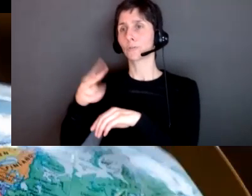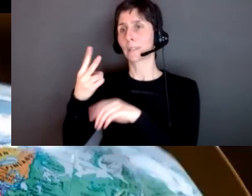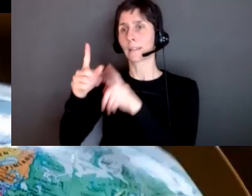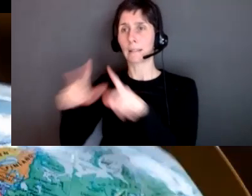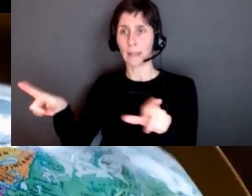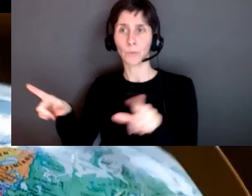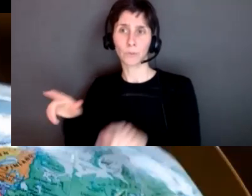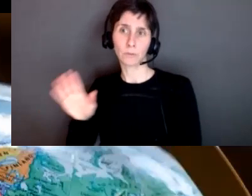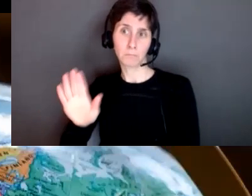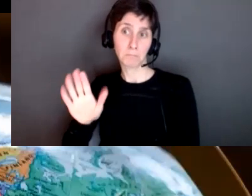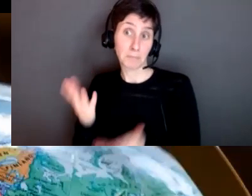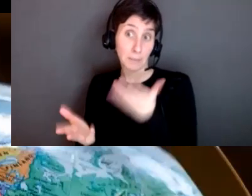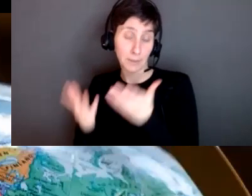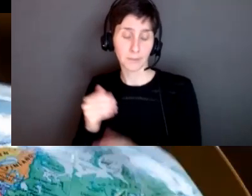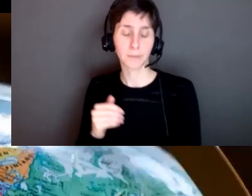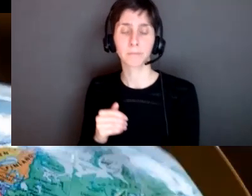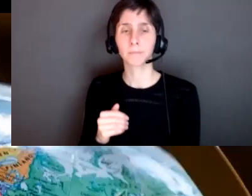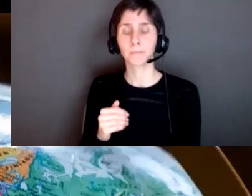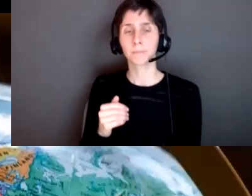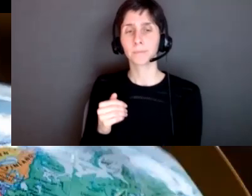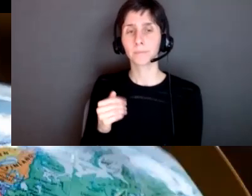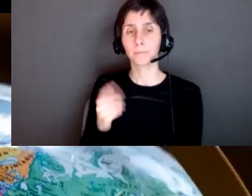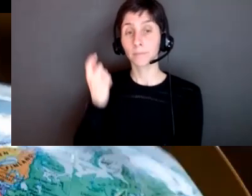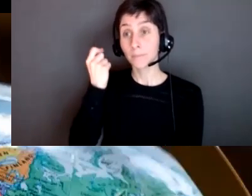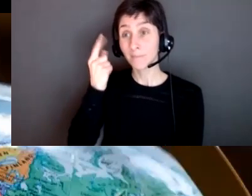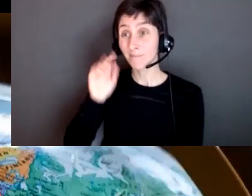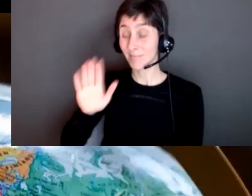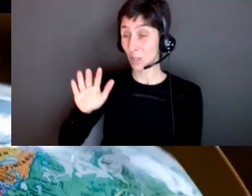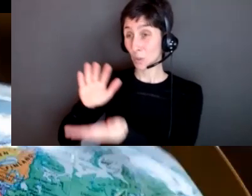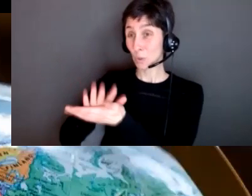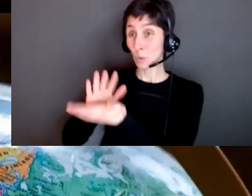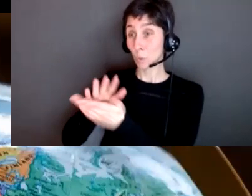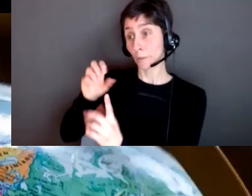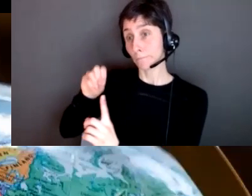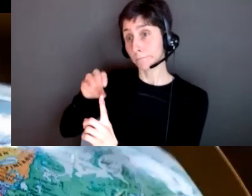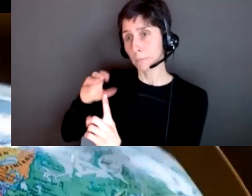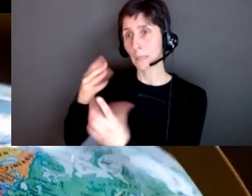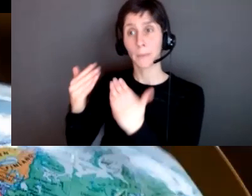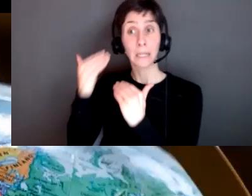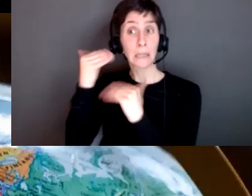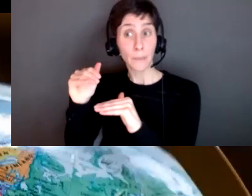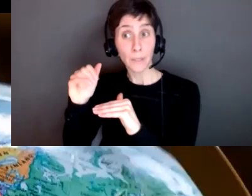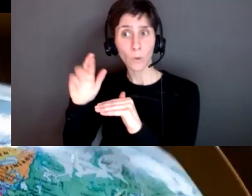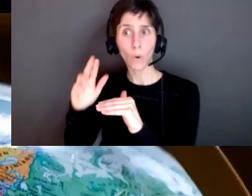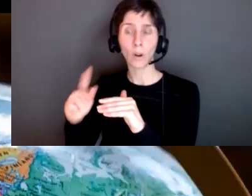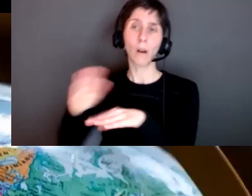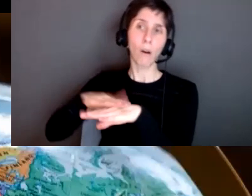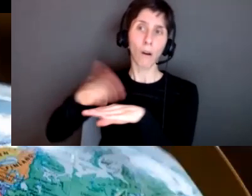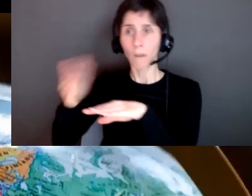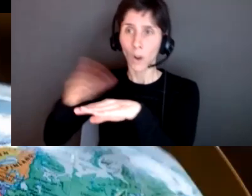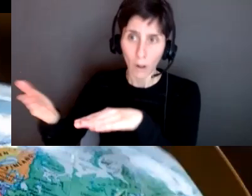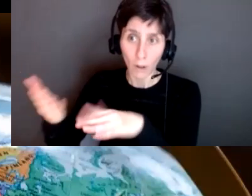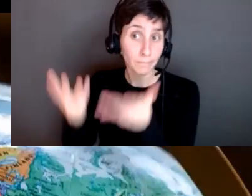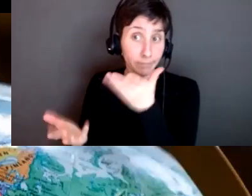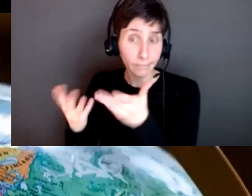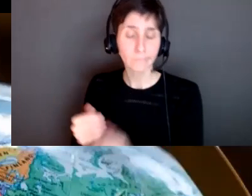roles um however the schooling could have been limited or inconsistent but most of